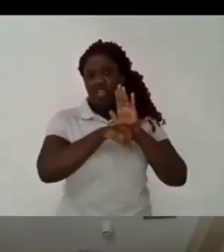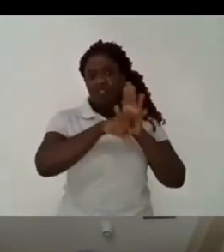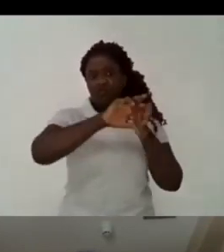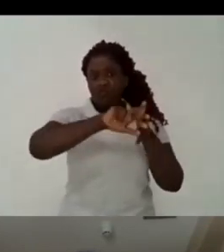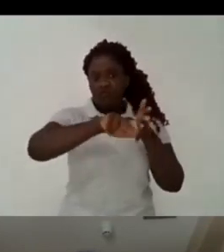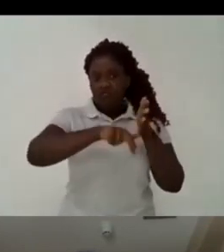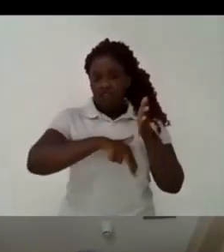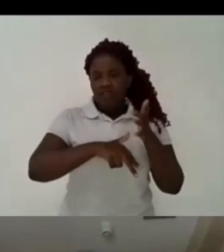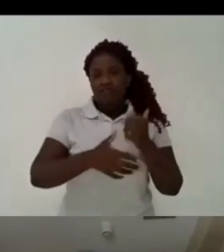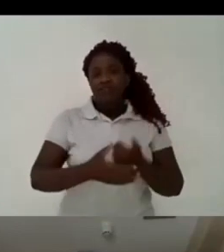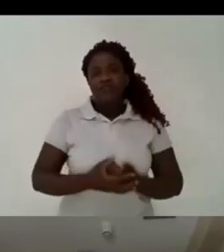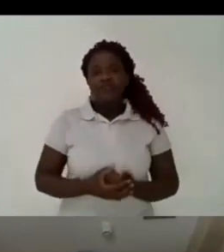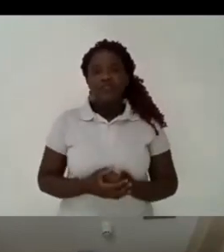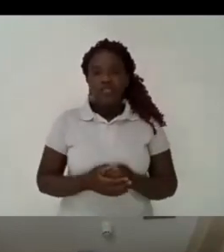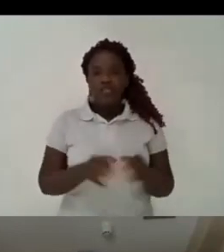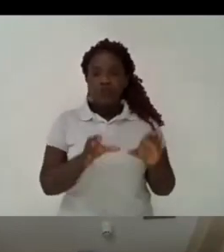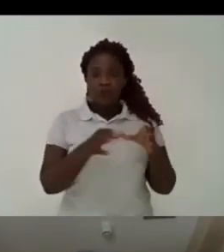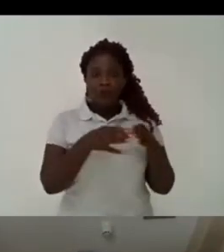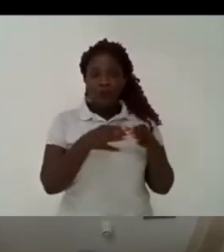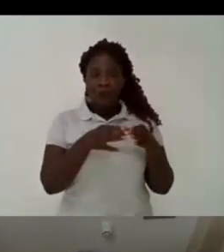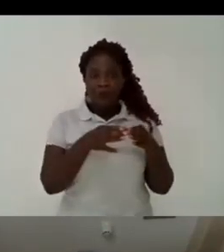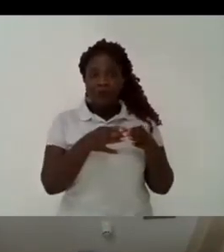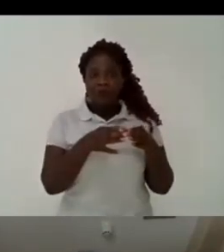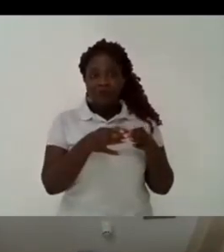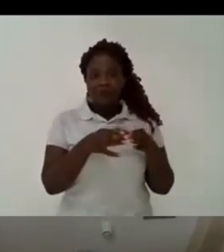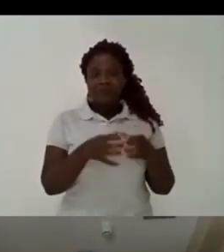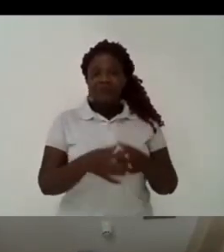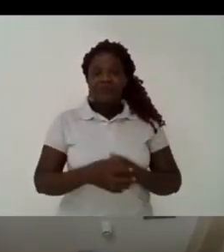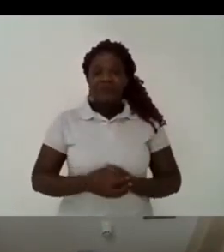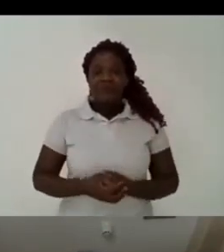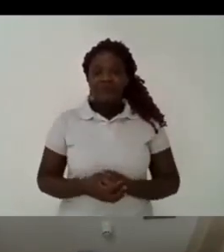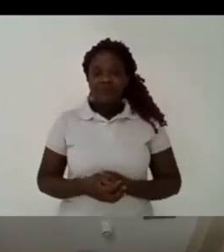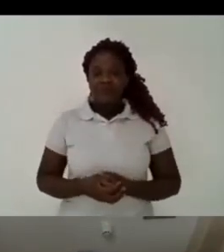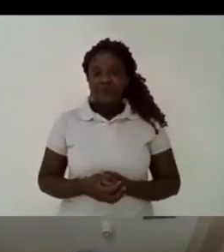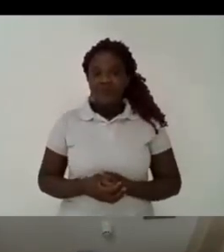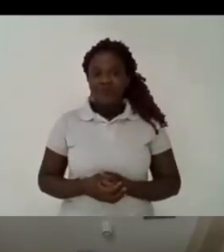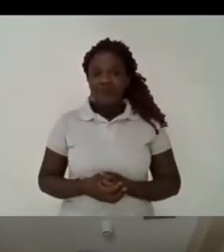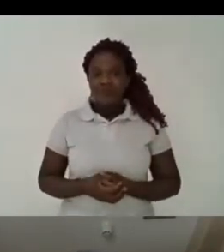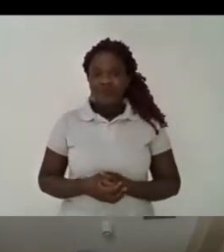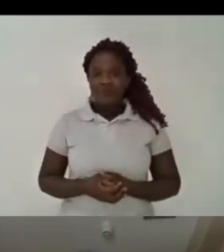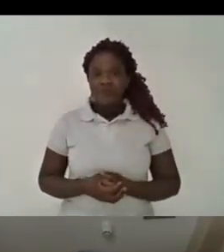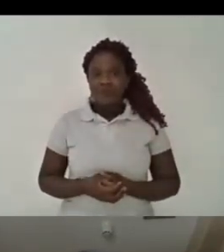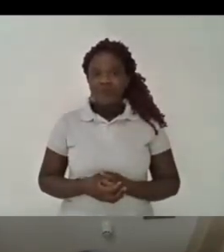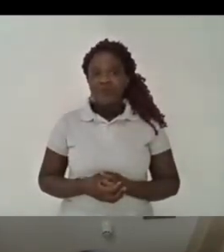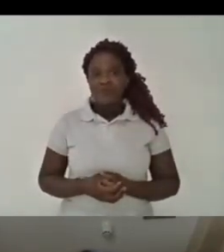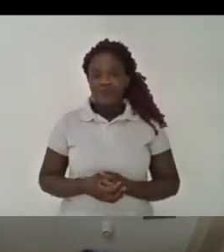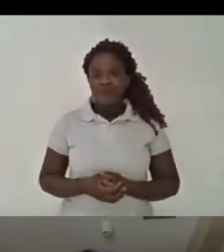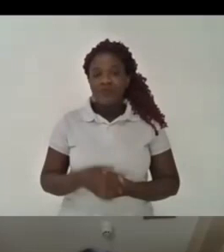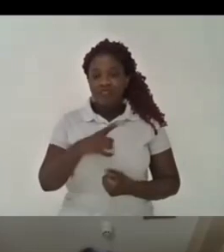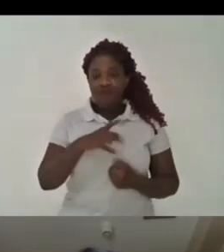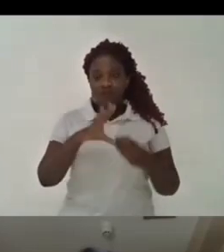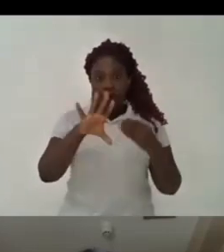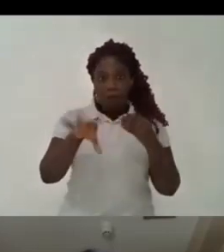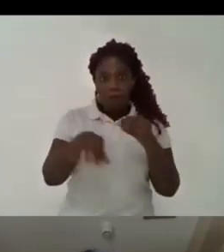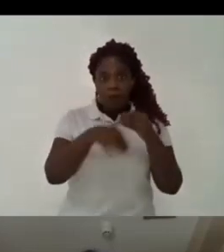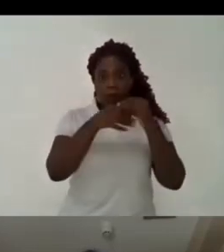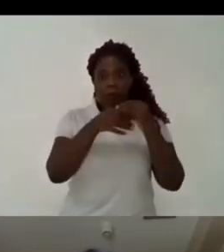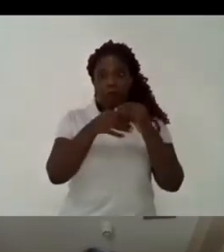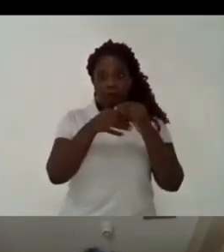terms of uh debating rights of different minority groups